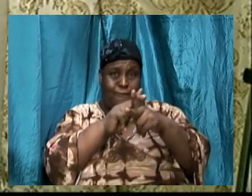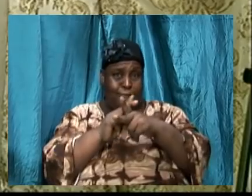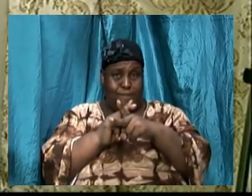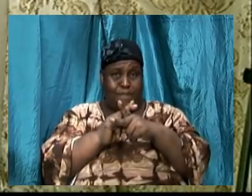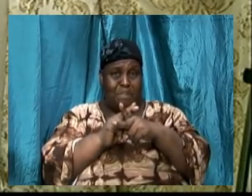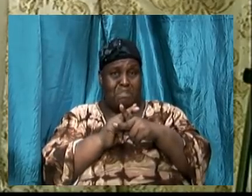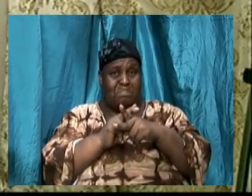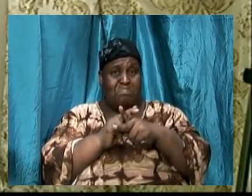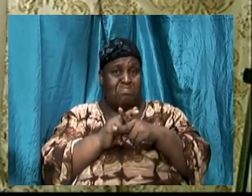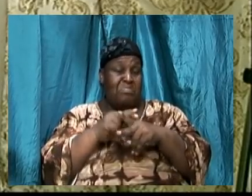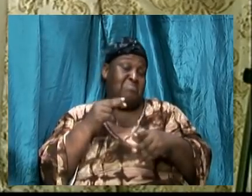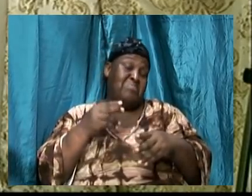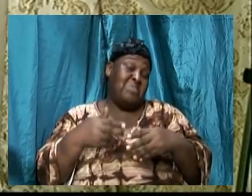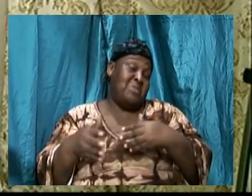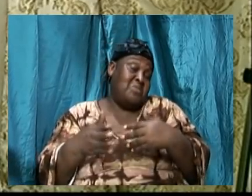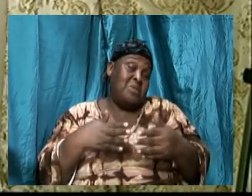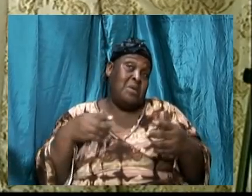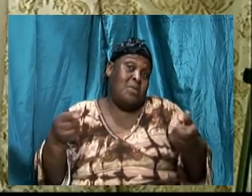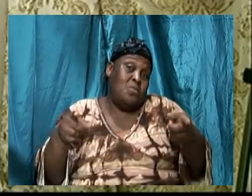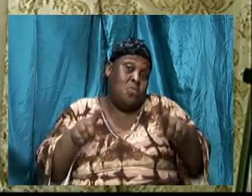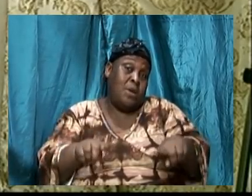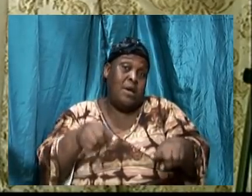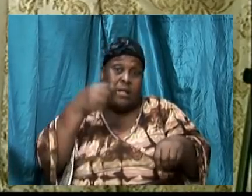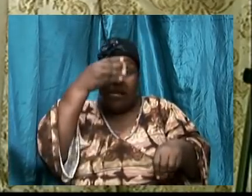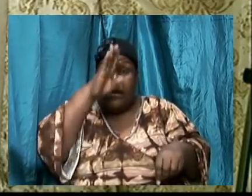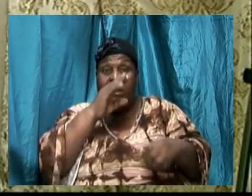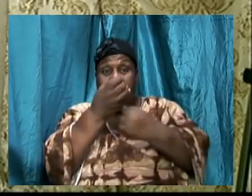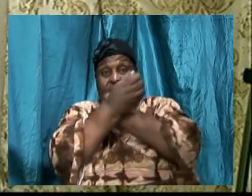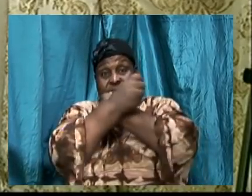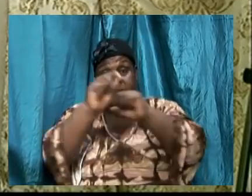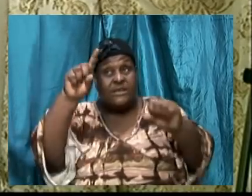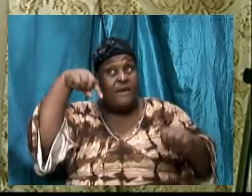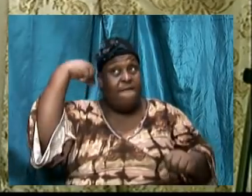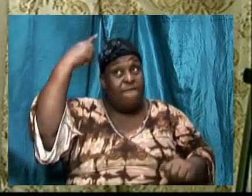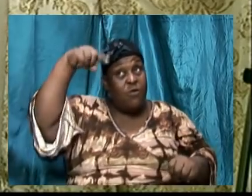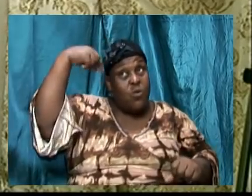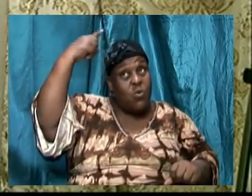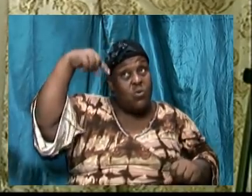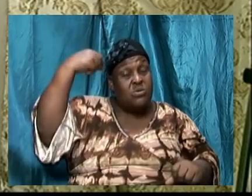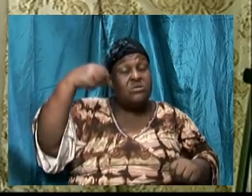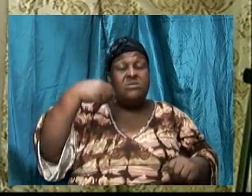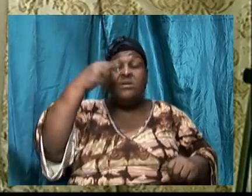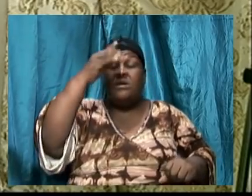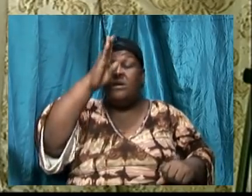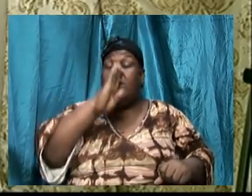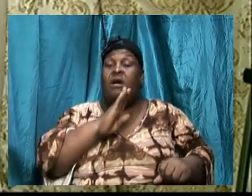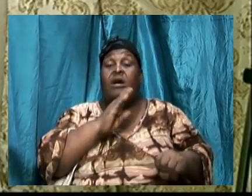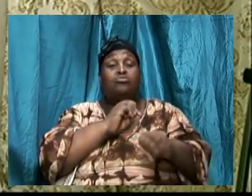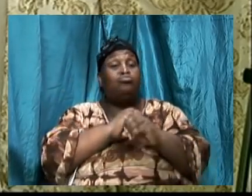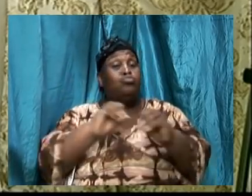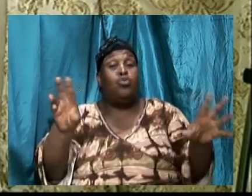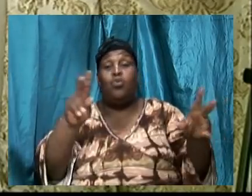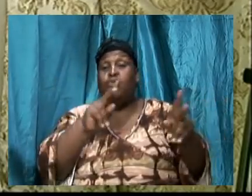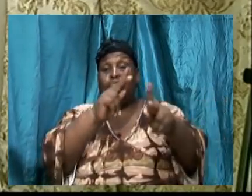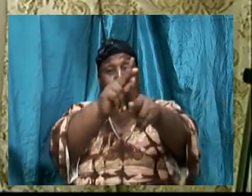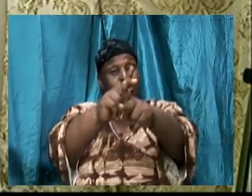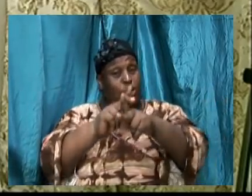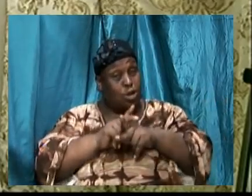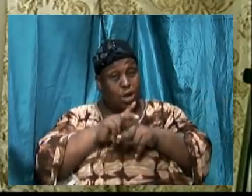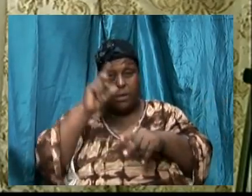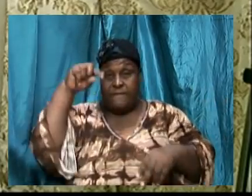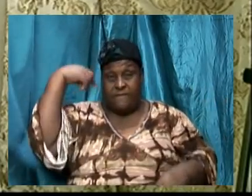And what is going to have us matriculating into higher heights is our embracing